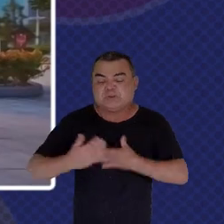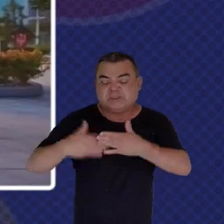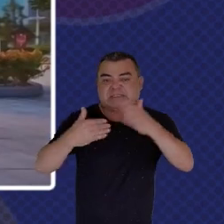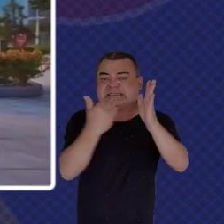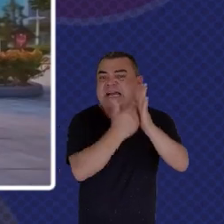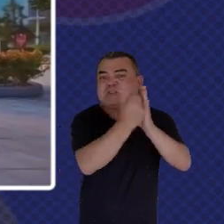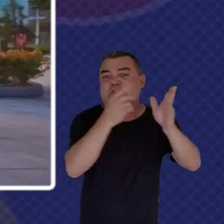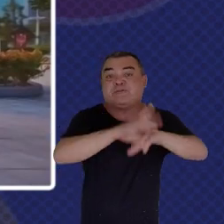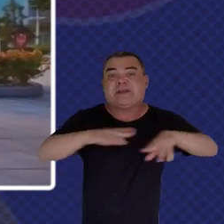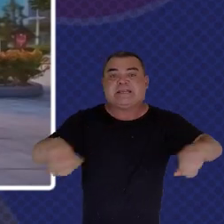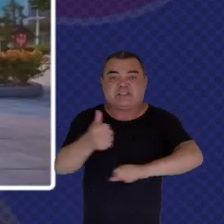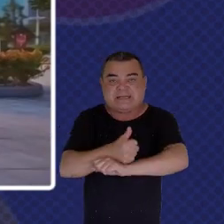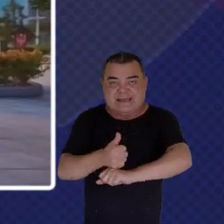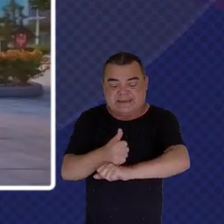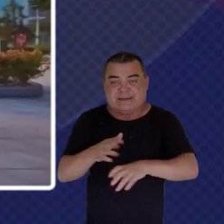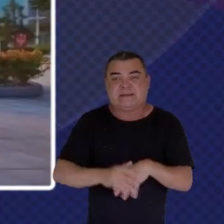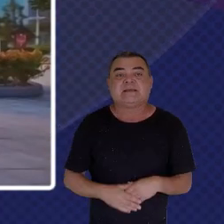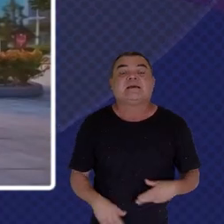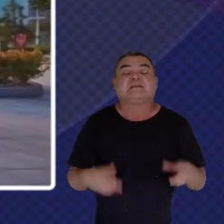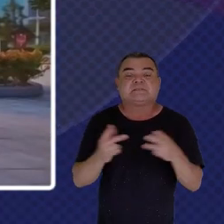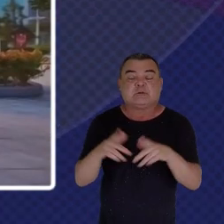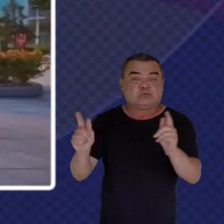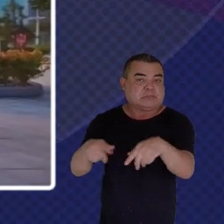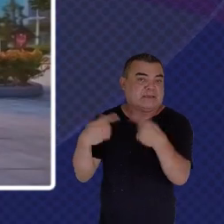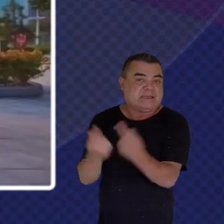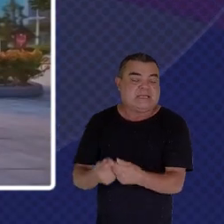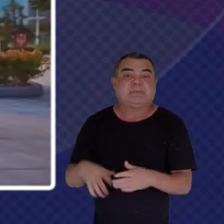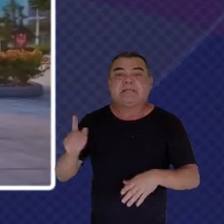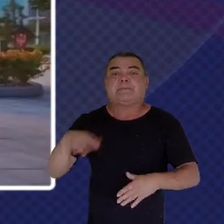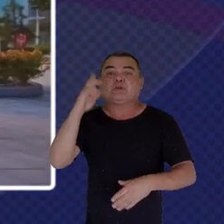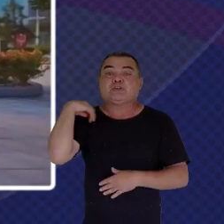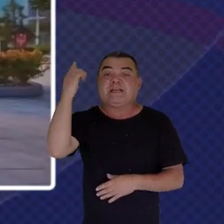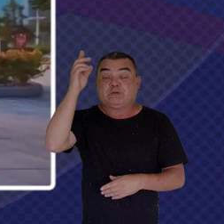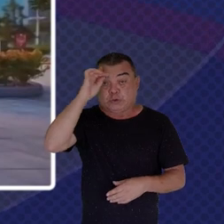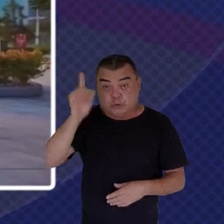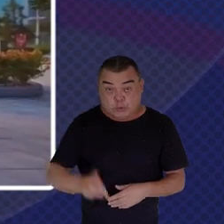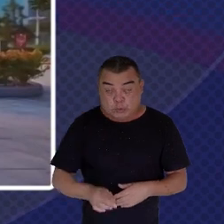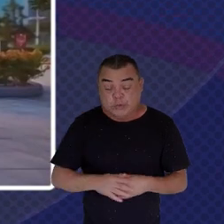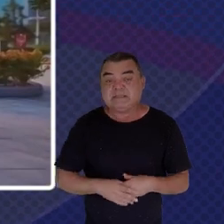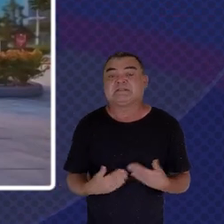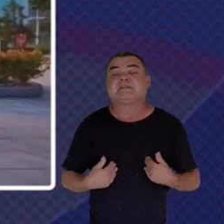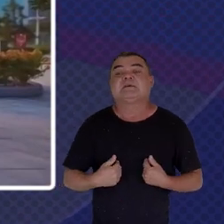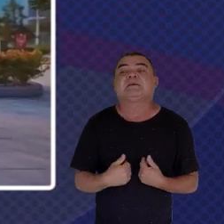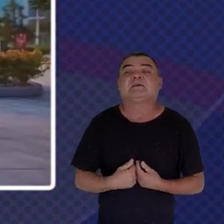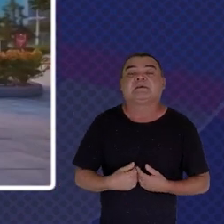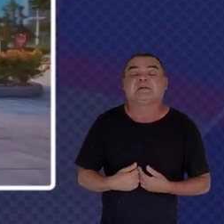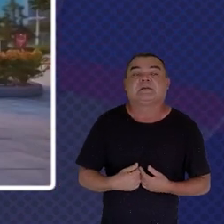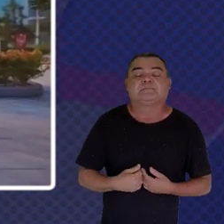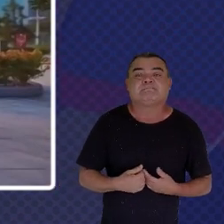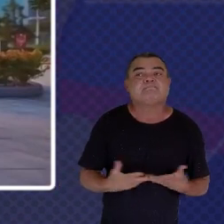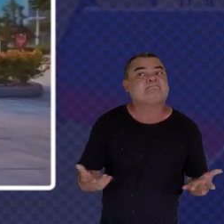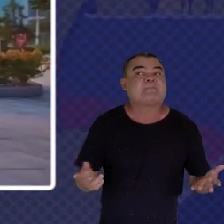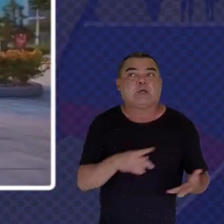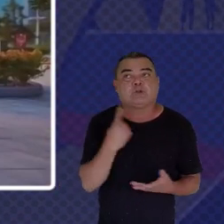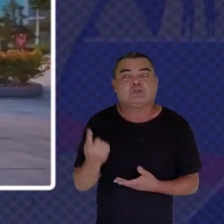become Directors And when they're In my sort of position At the deputy Minister Deputy secretary Sort of level